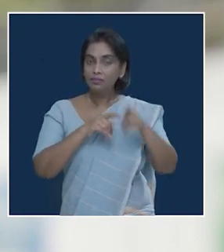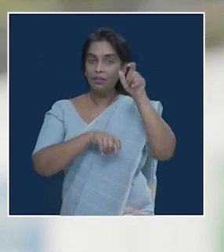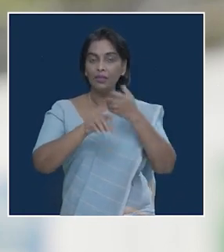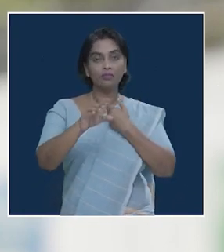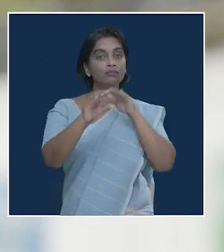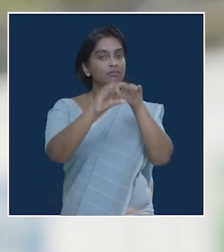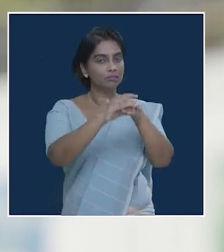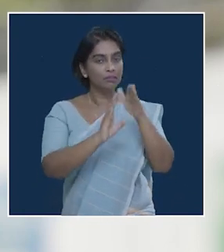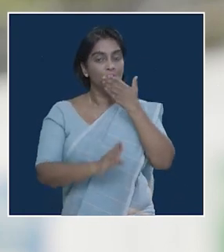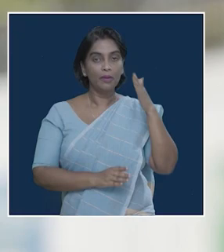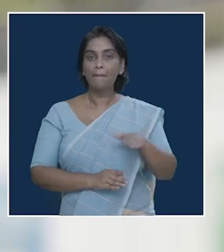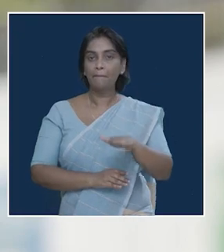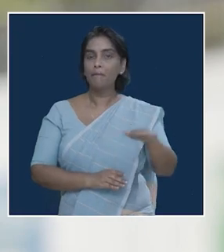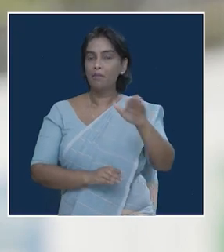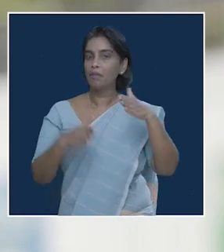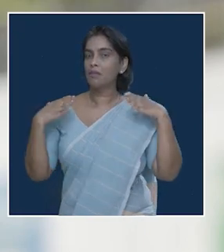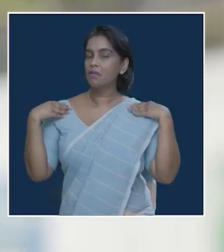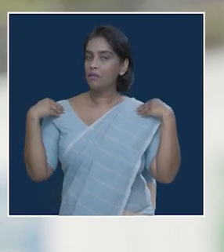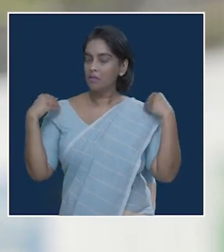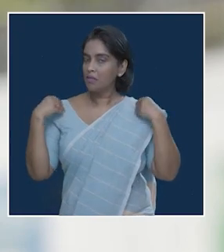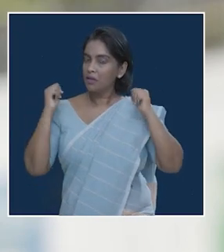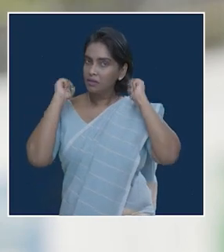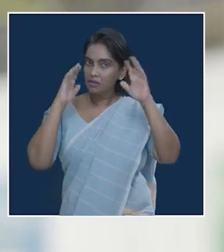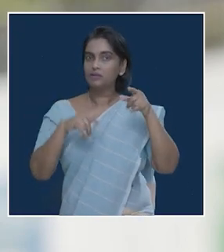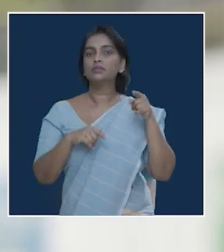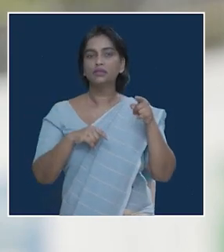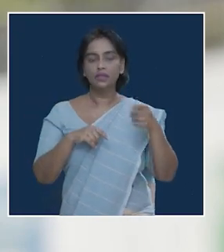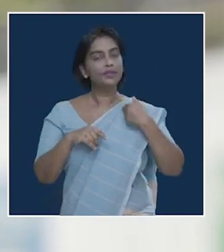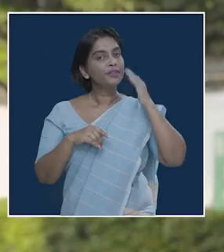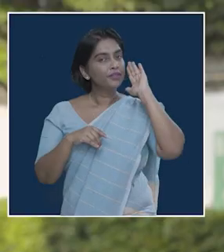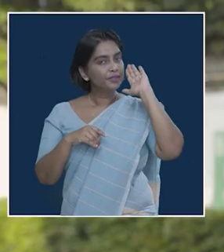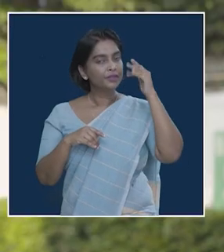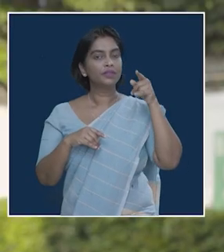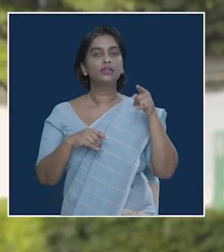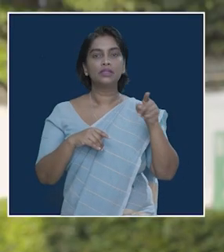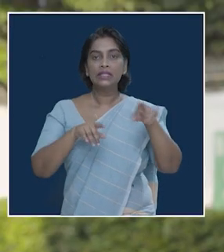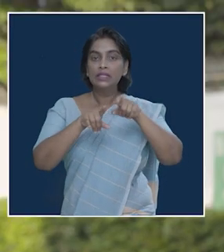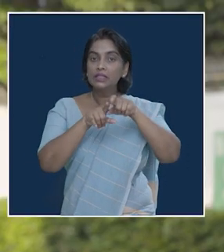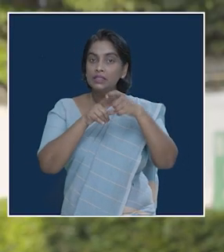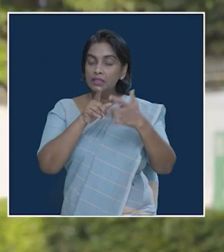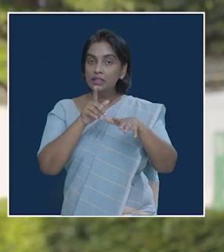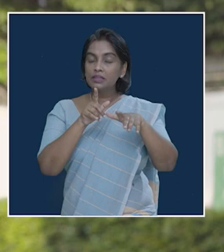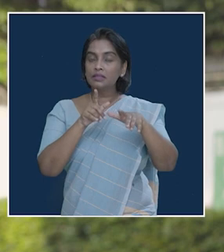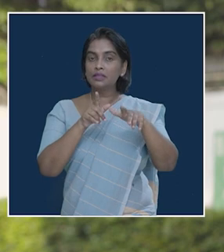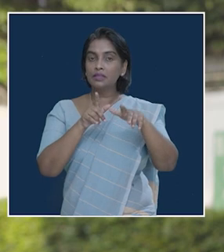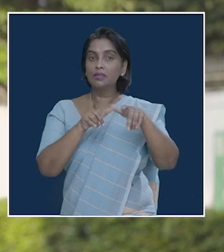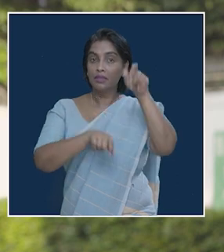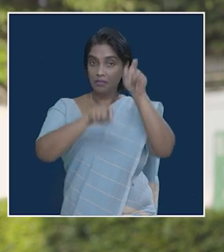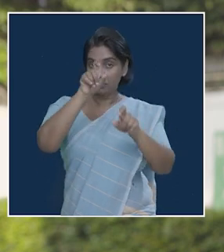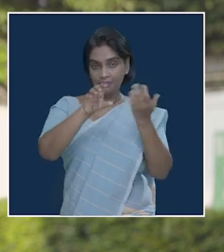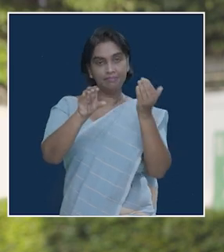the UNDP. Because the first person who in for and second place to for the first